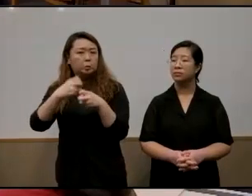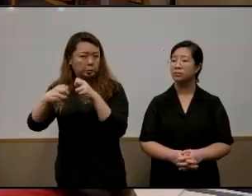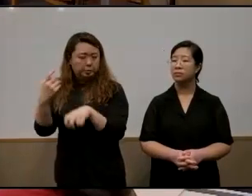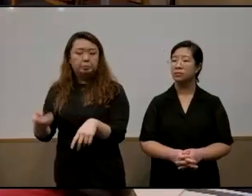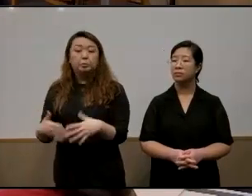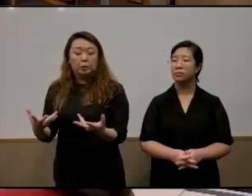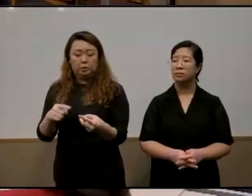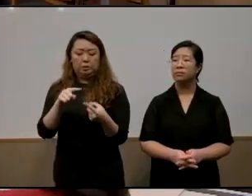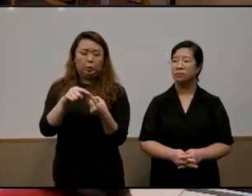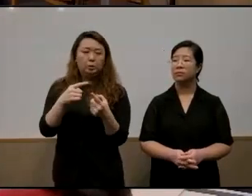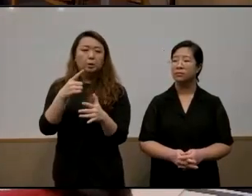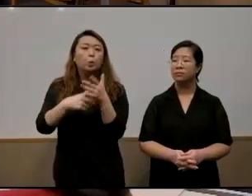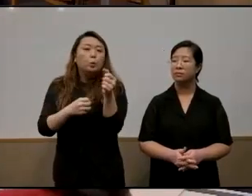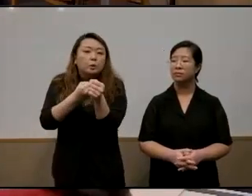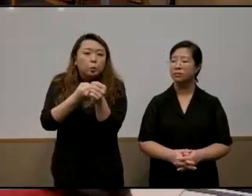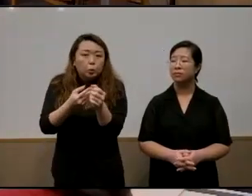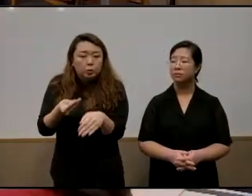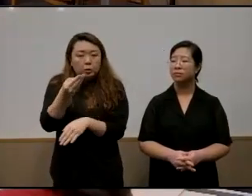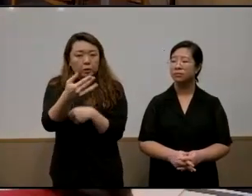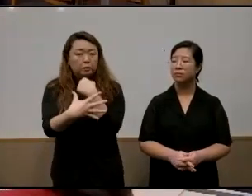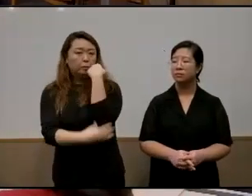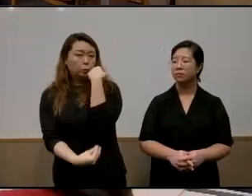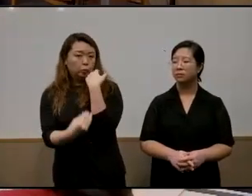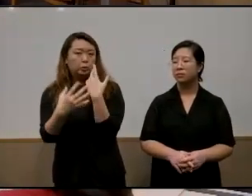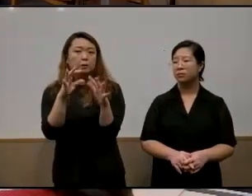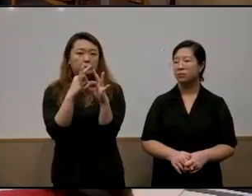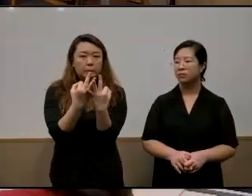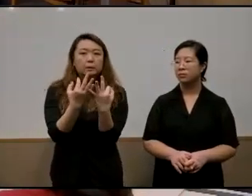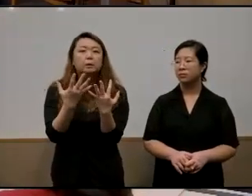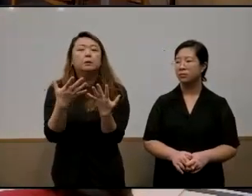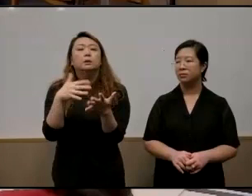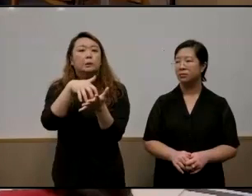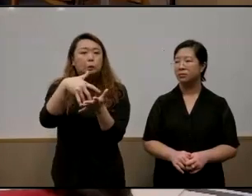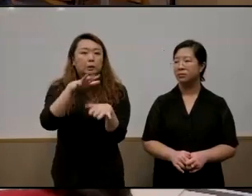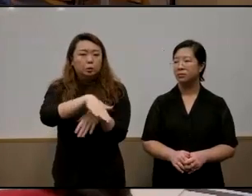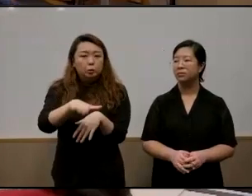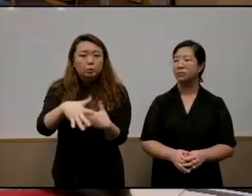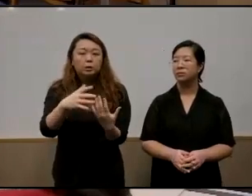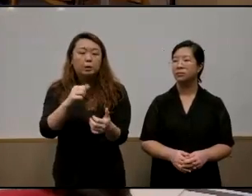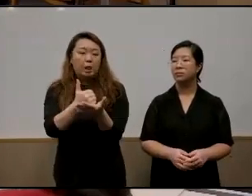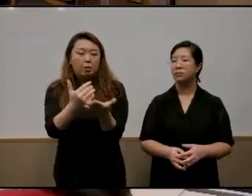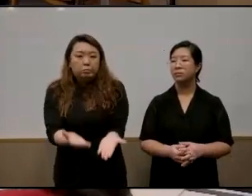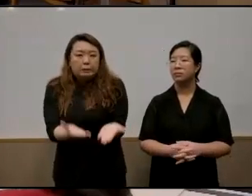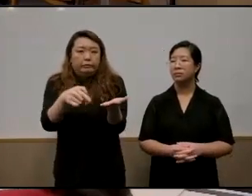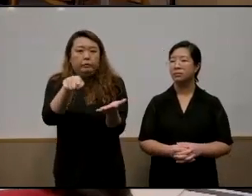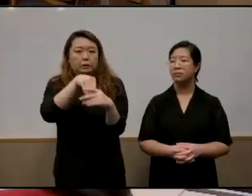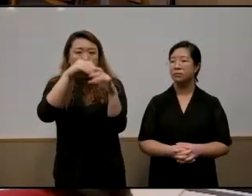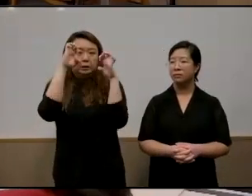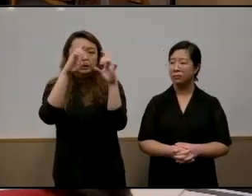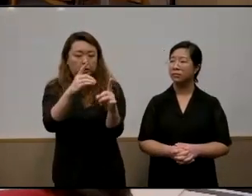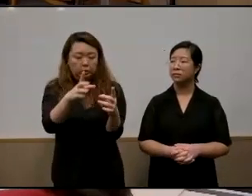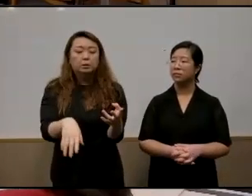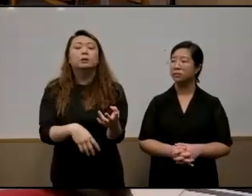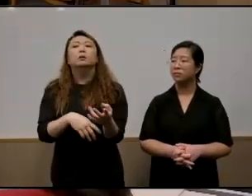what kind of support that you gave to low-income vulnerable kids you know to help them uplift their education pursuits